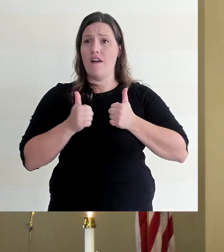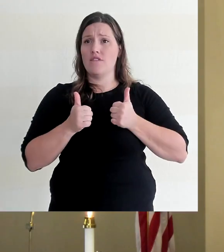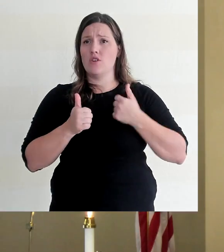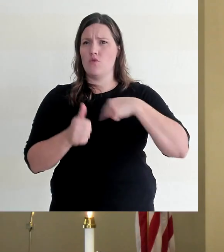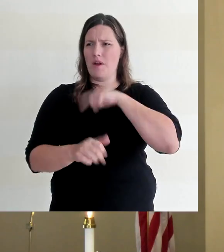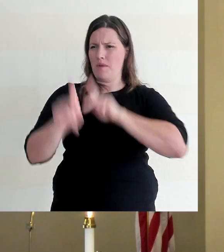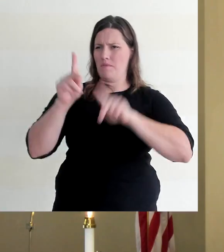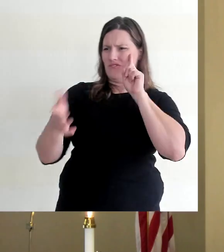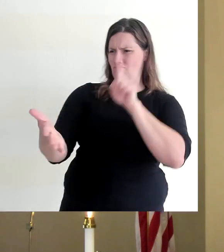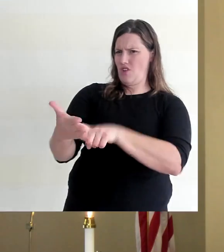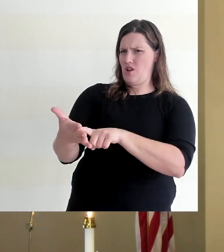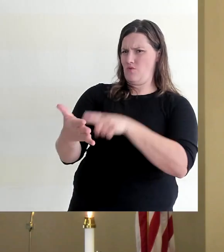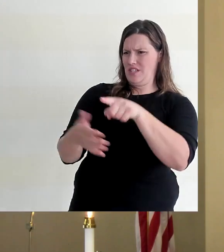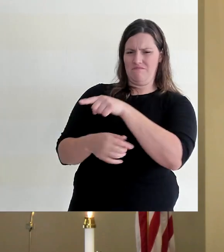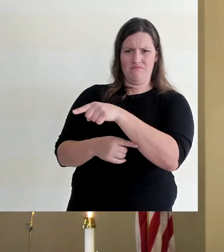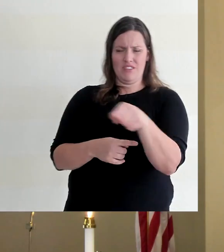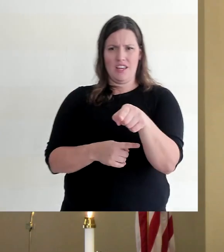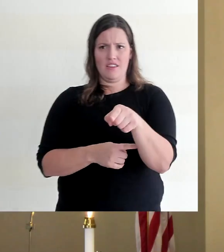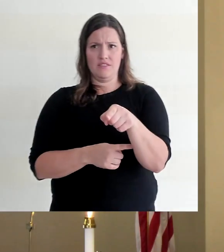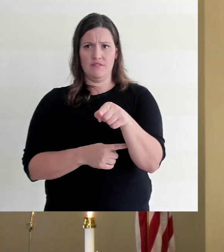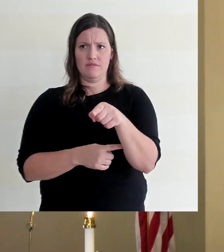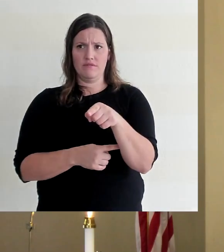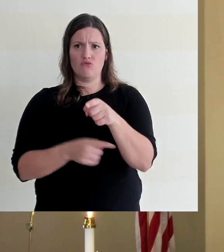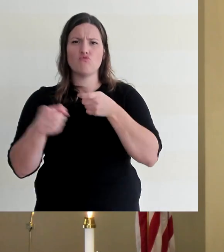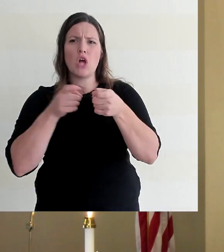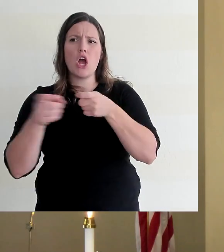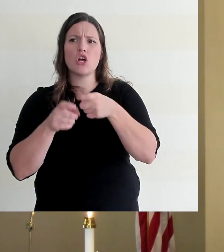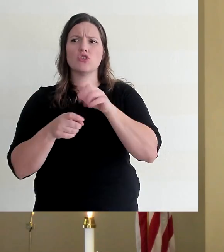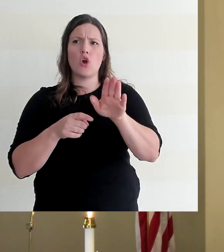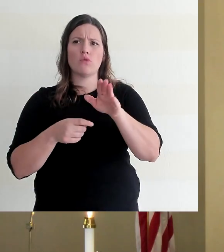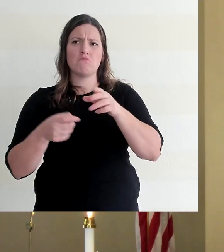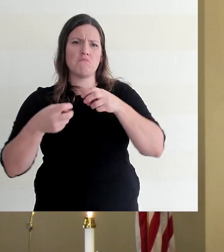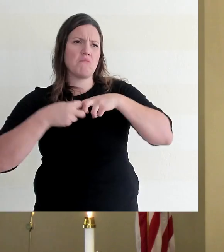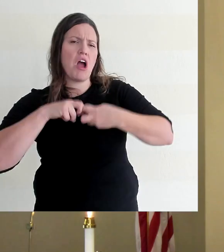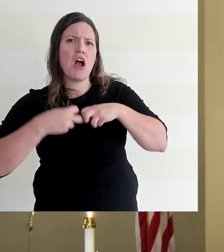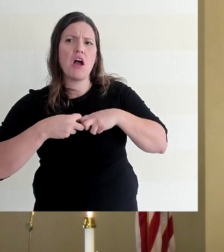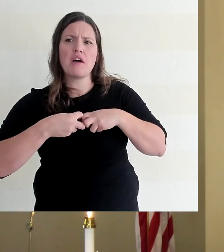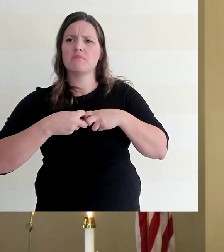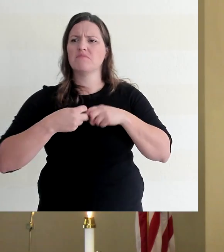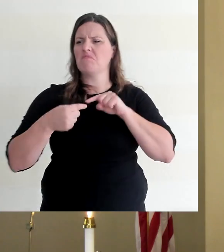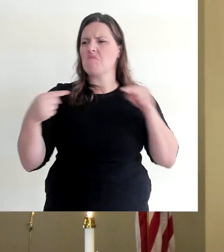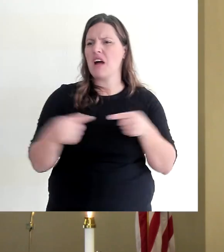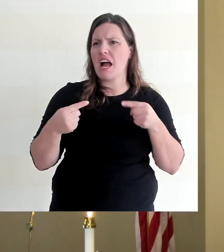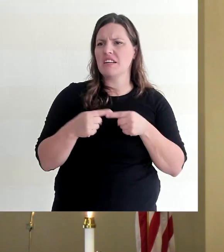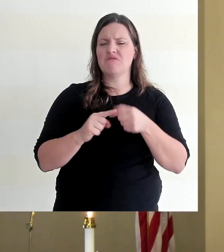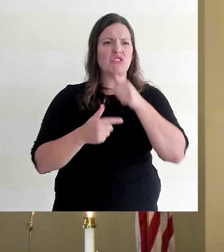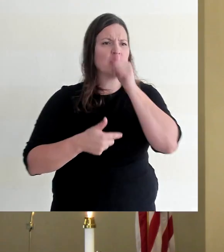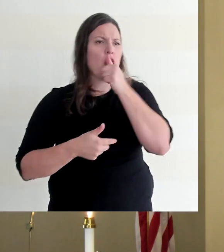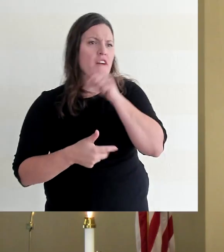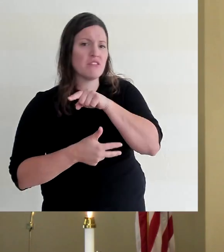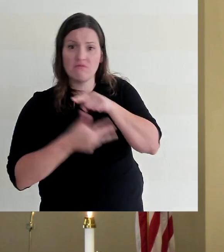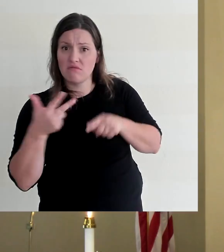notice when you handle your problems and pain and suffering with complete trust